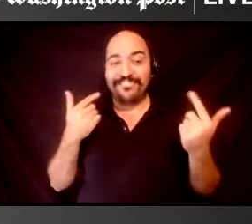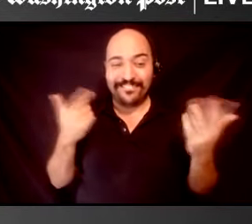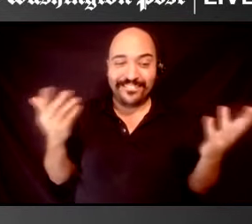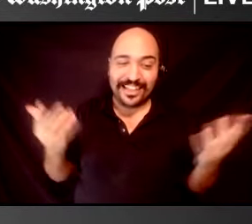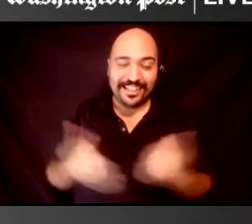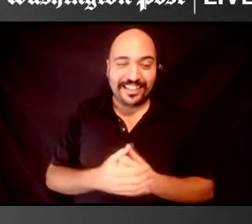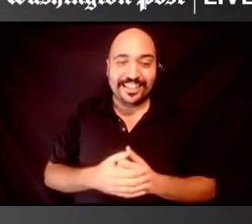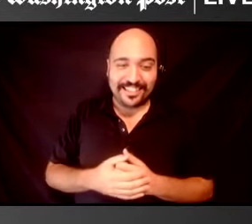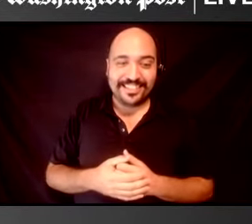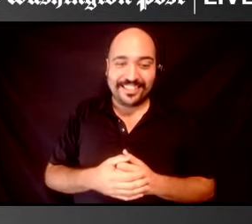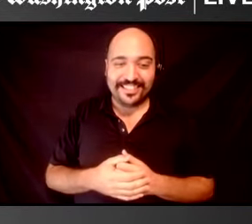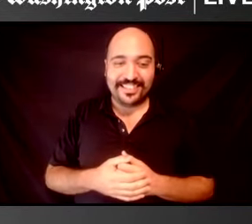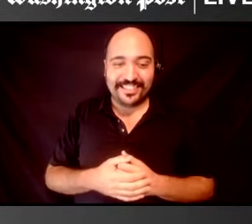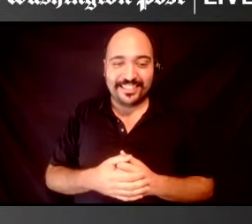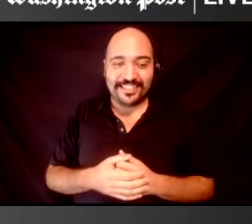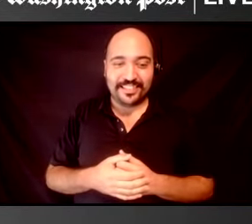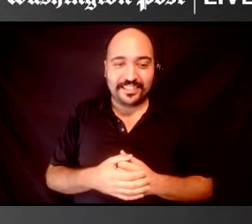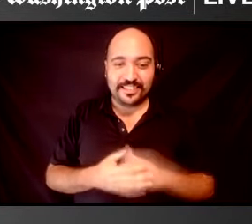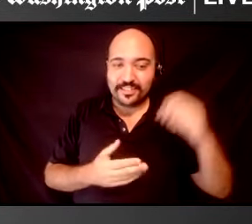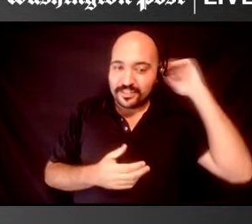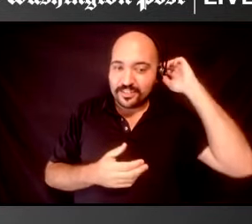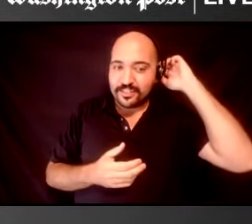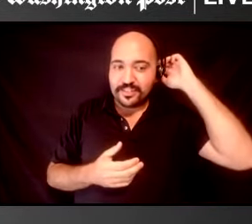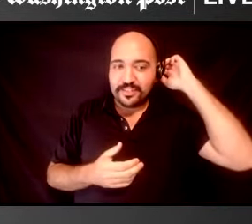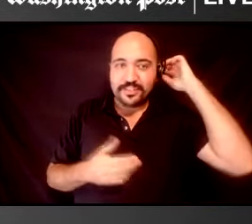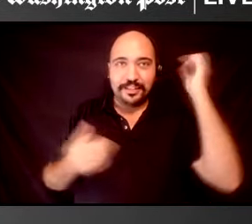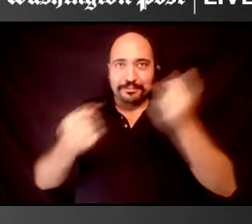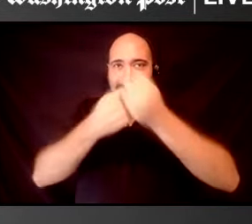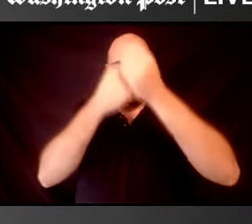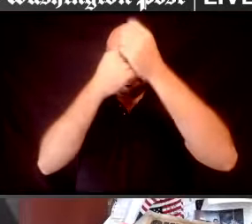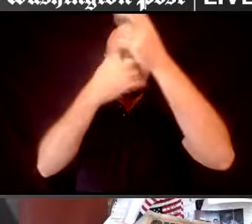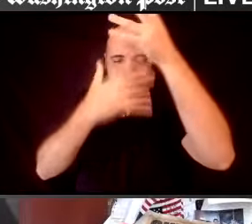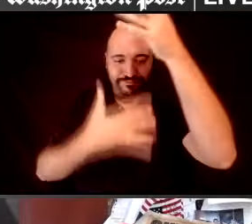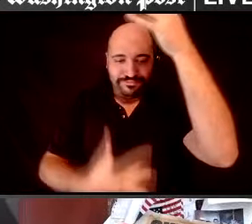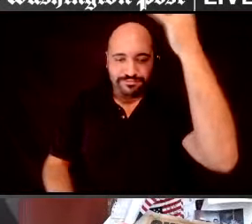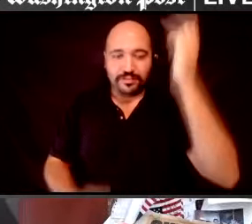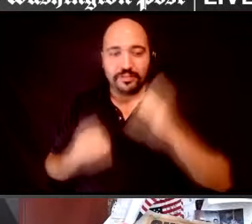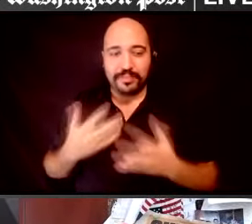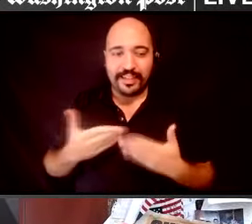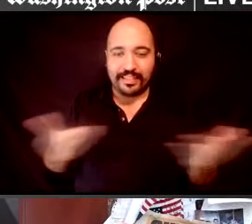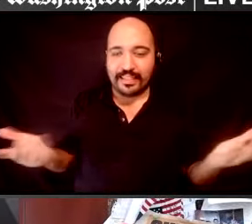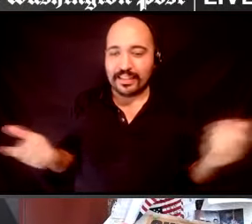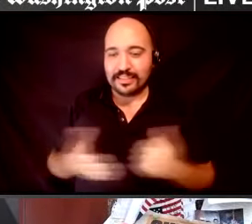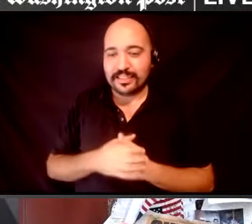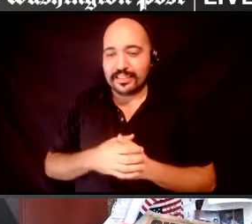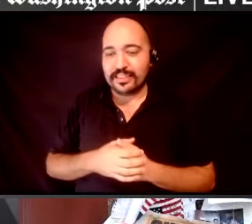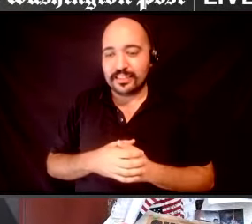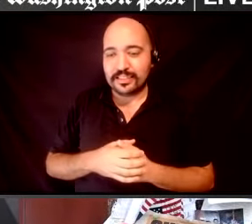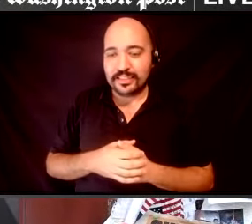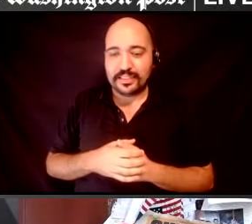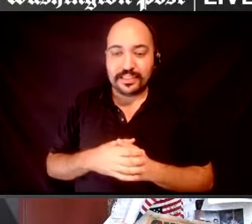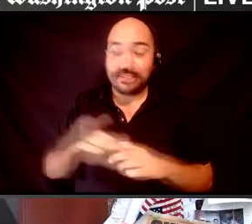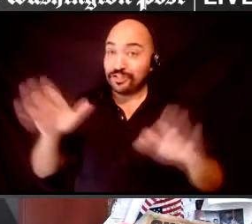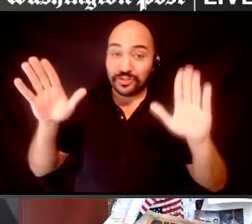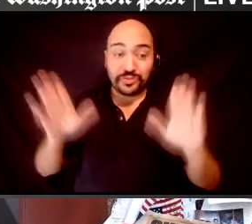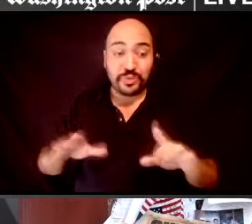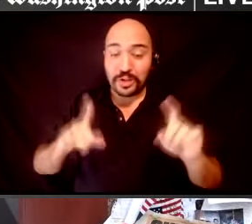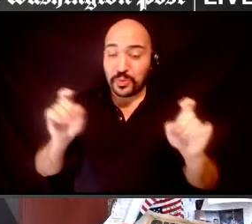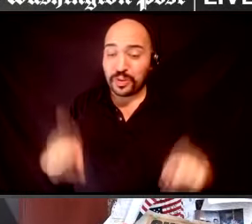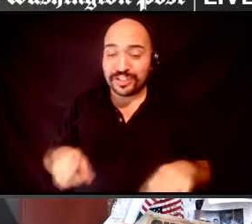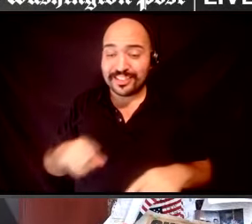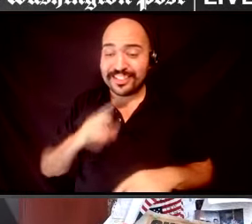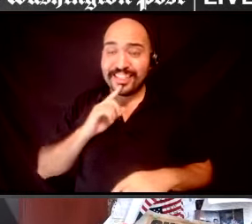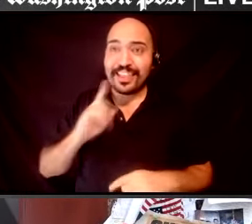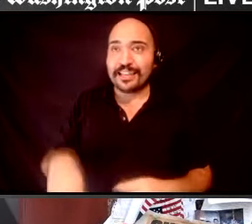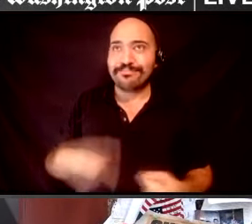Oh wow. Um, I'm like, there's so many, it's a great question and the answer is